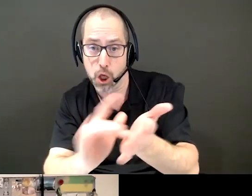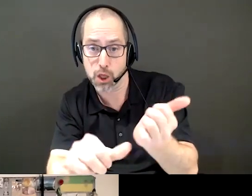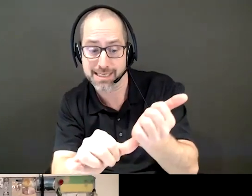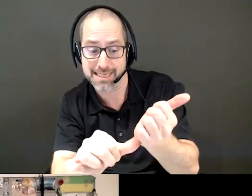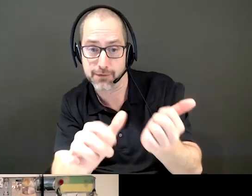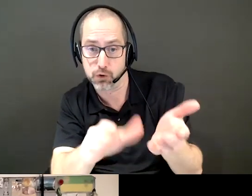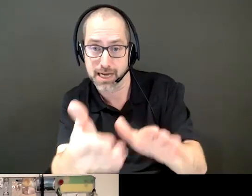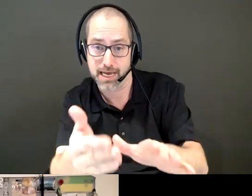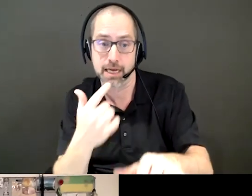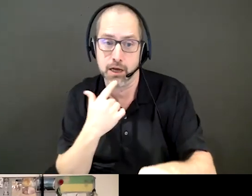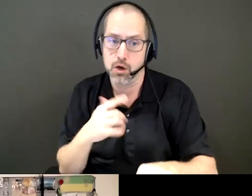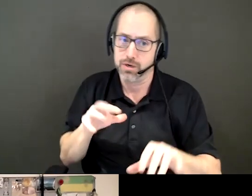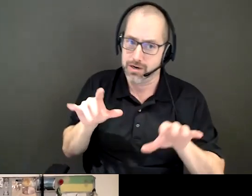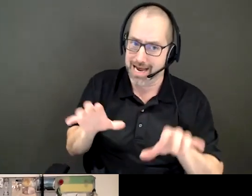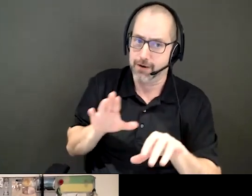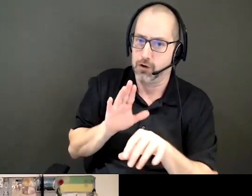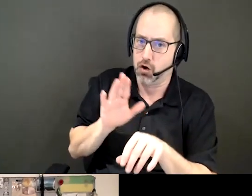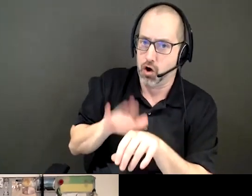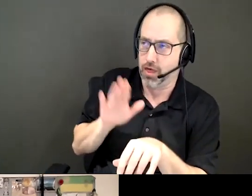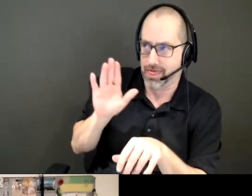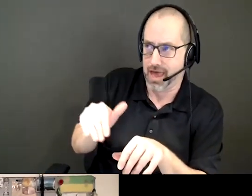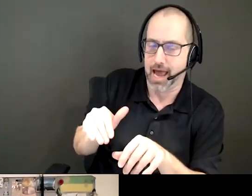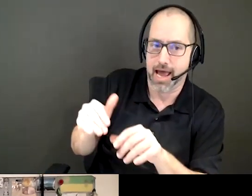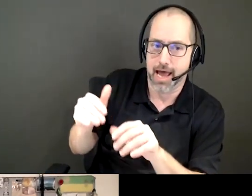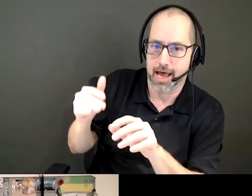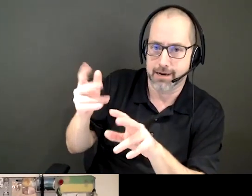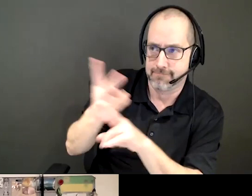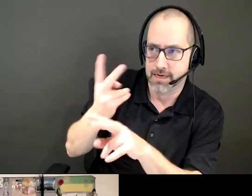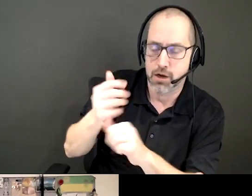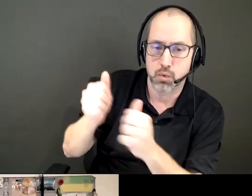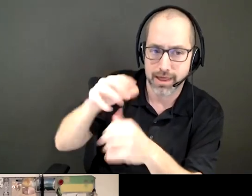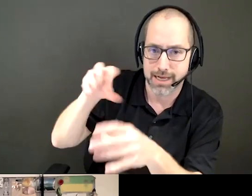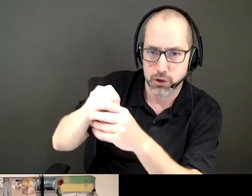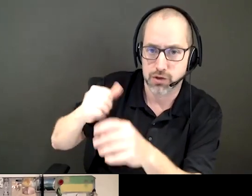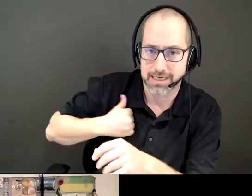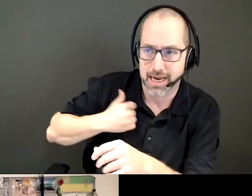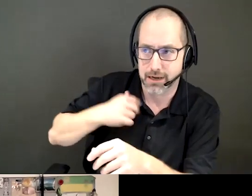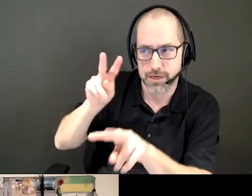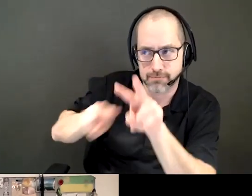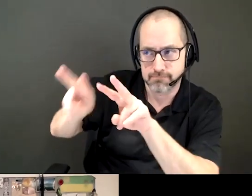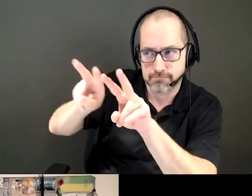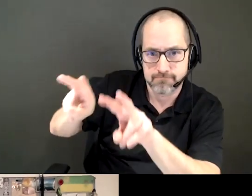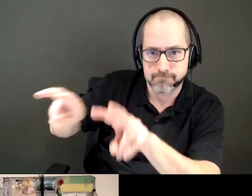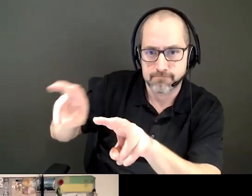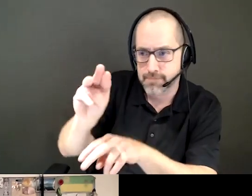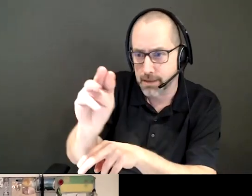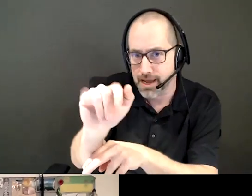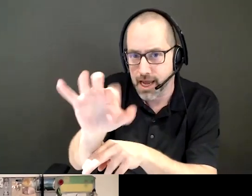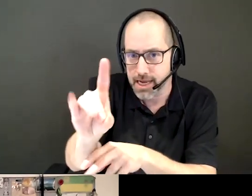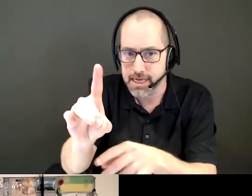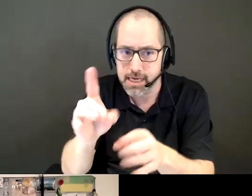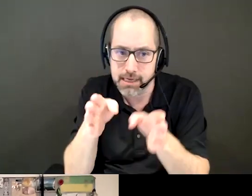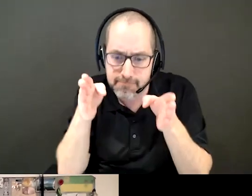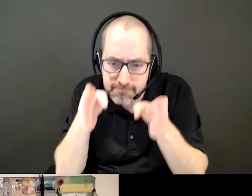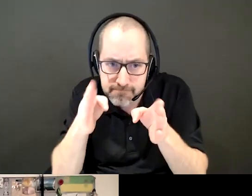file with Inclusion Canada and other partners as well, looking at the slippery slope or the expansion of medical assistance in dying in